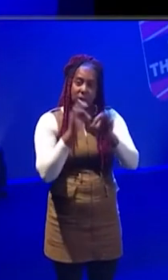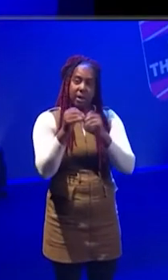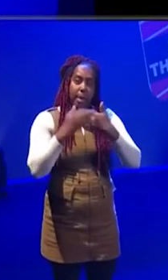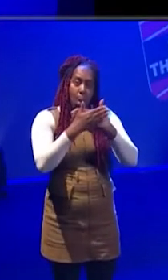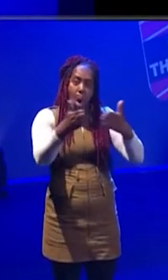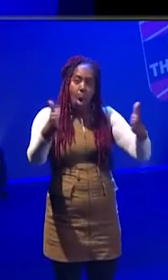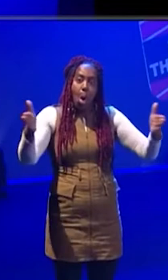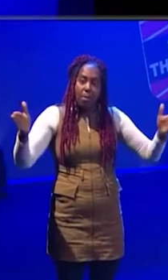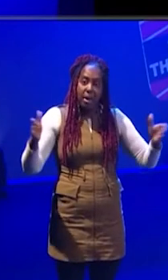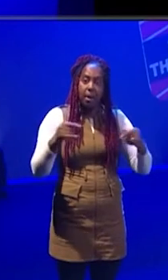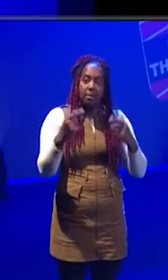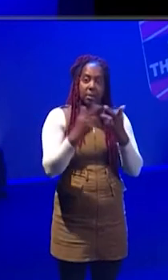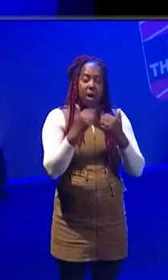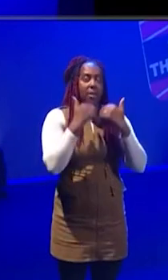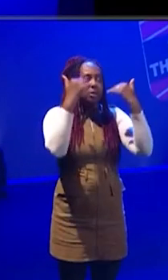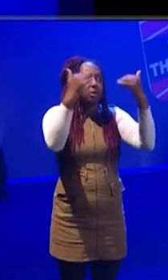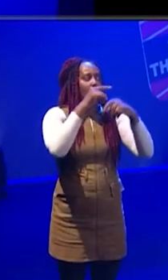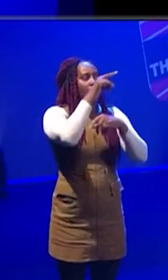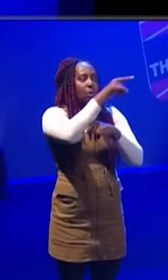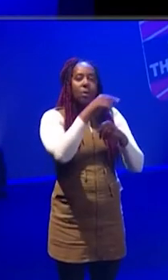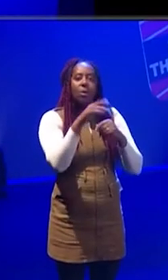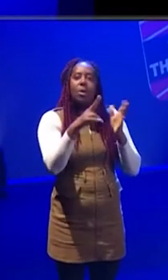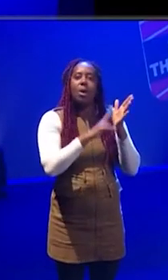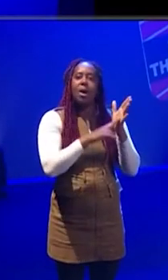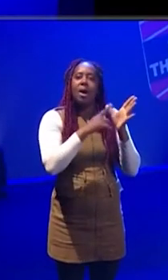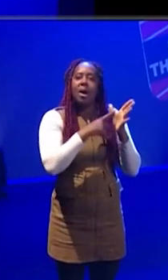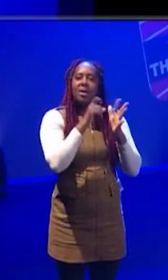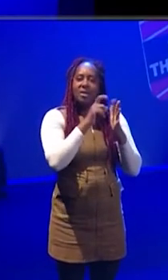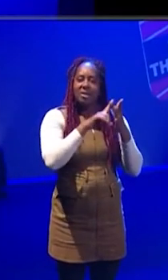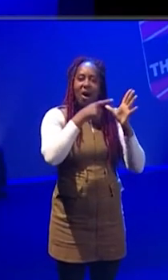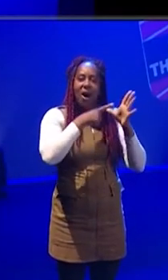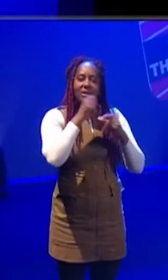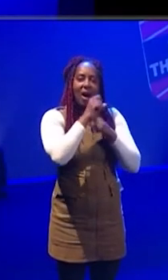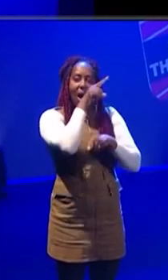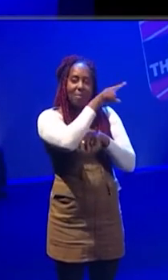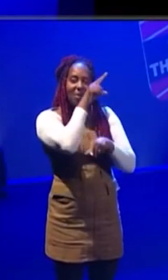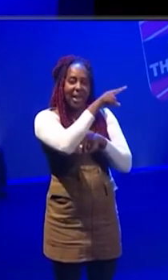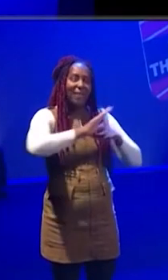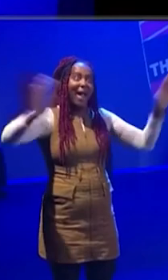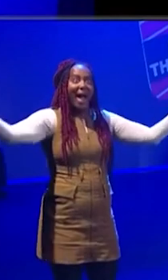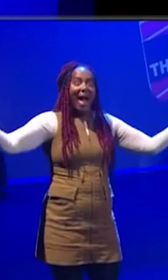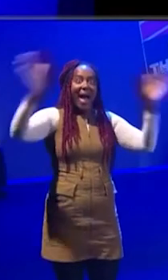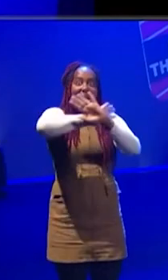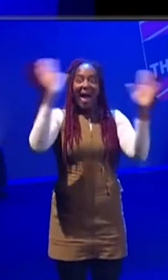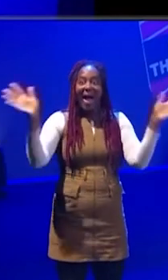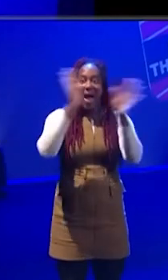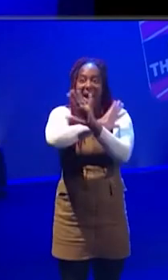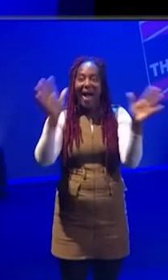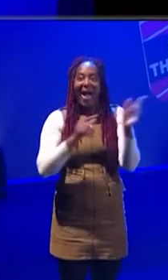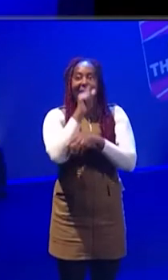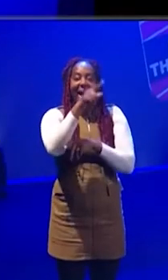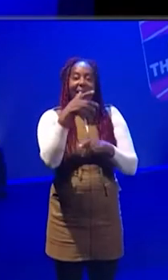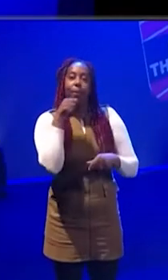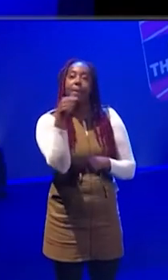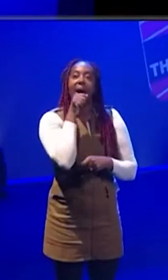open up to the upper circle where Nadia's over there with mic waving. just same things, put your hands up and Nadia will come